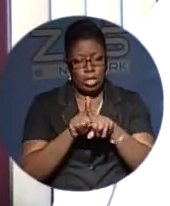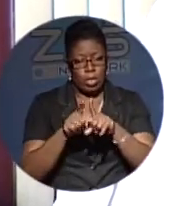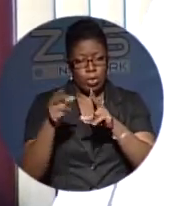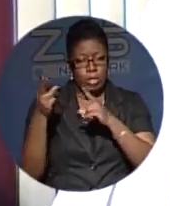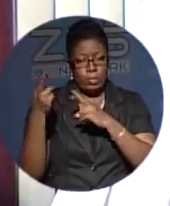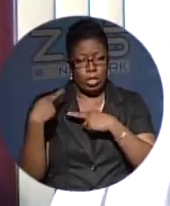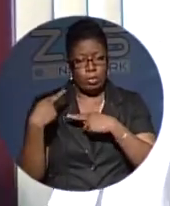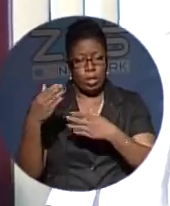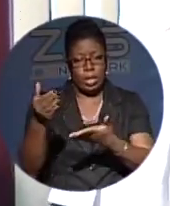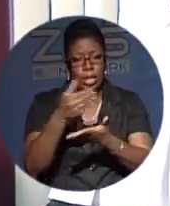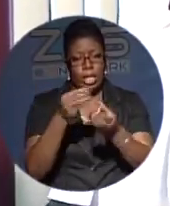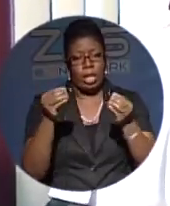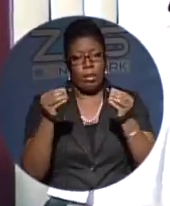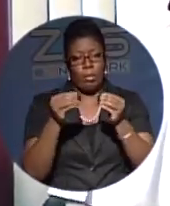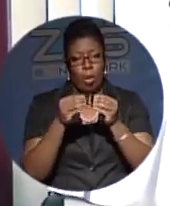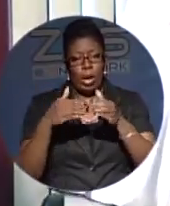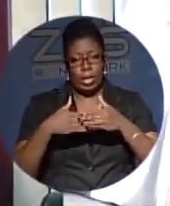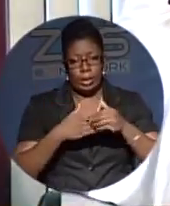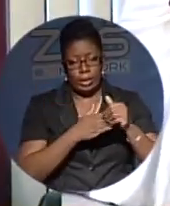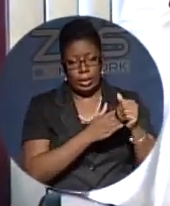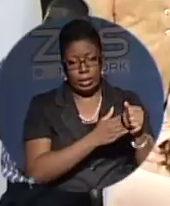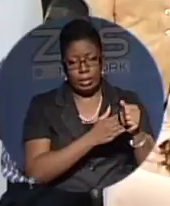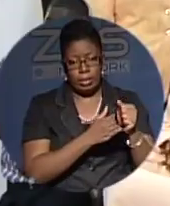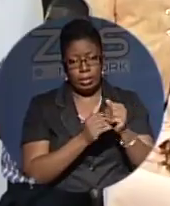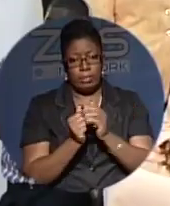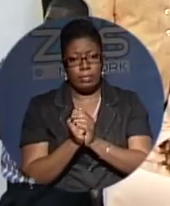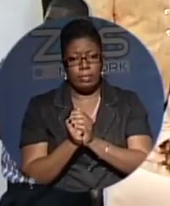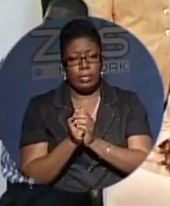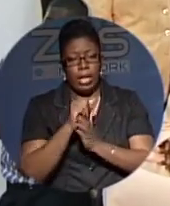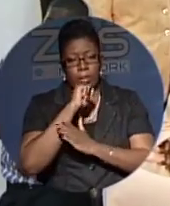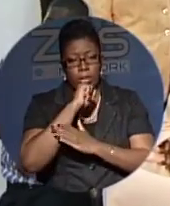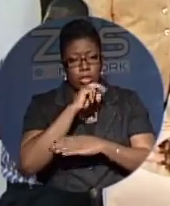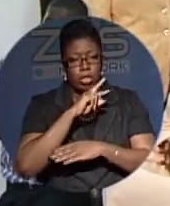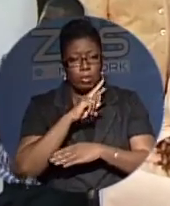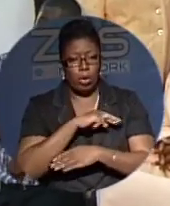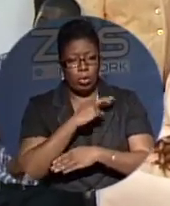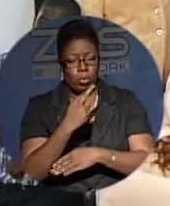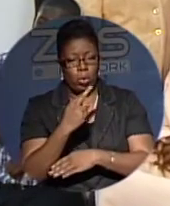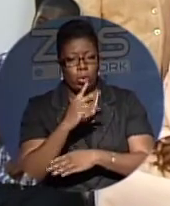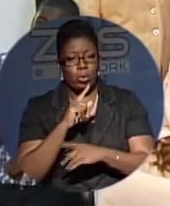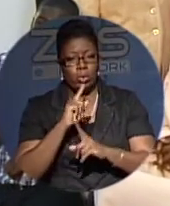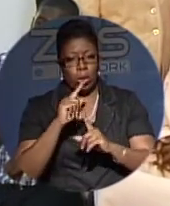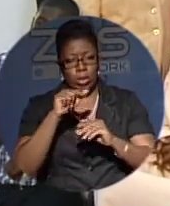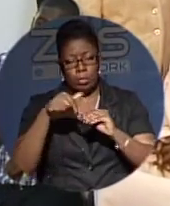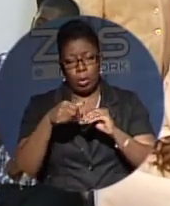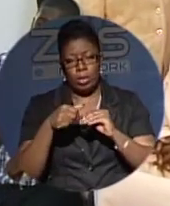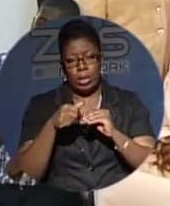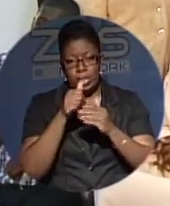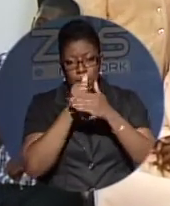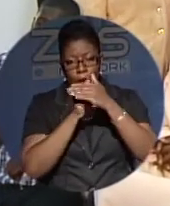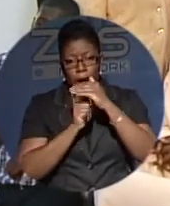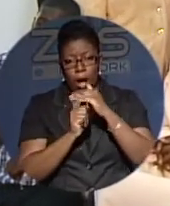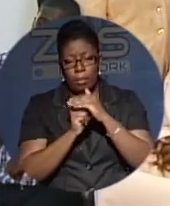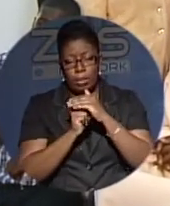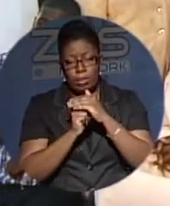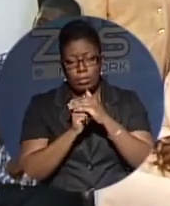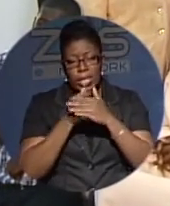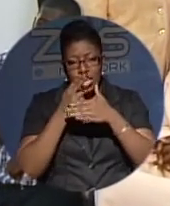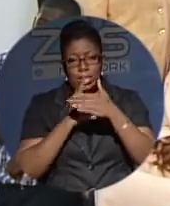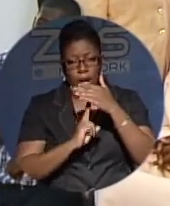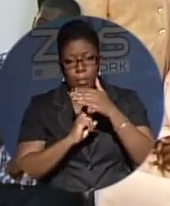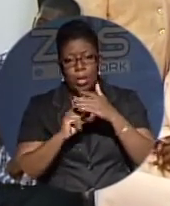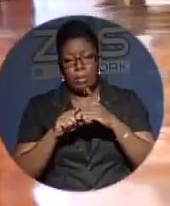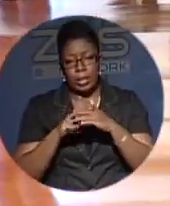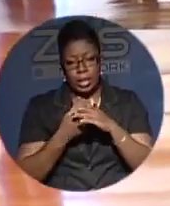recruiting more leaders for global missions and united efforts. For Bishop Ruhl, a man who's always talked about his humble beginnings in Cat Island, limited education and